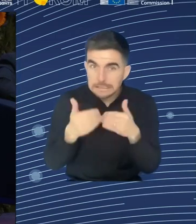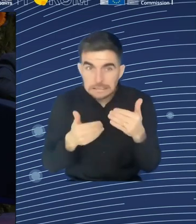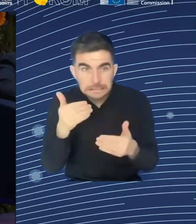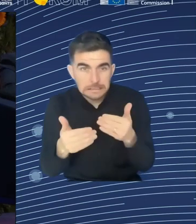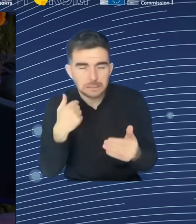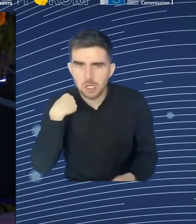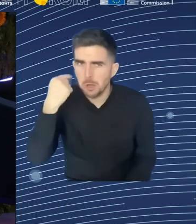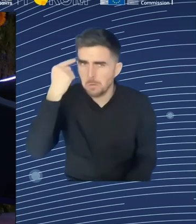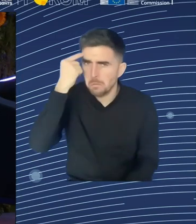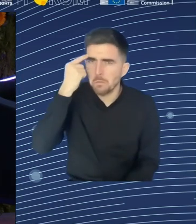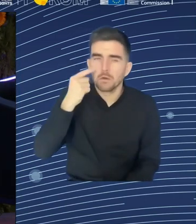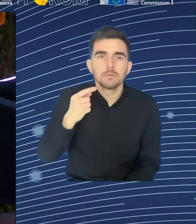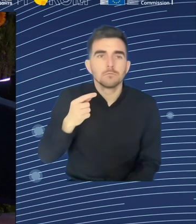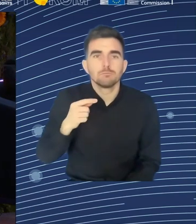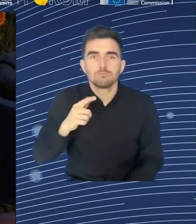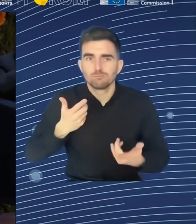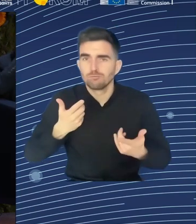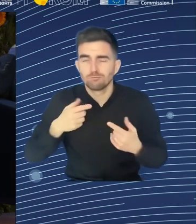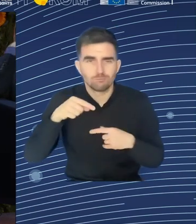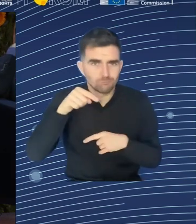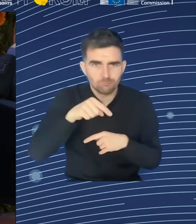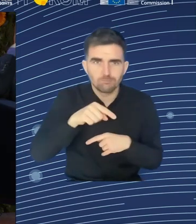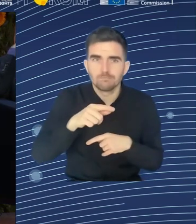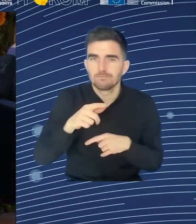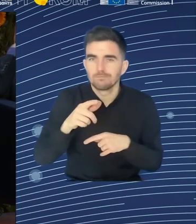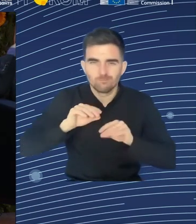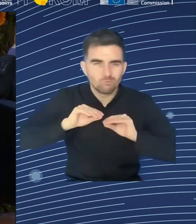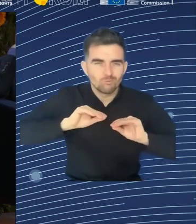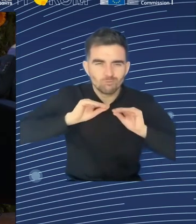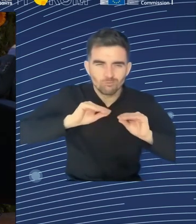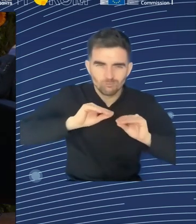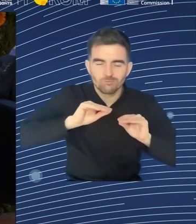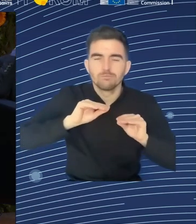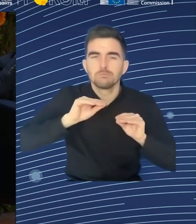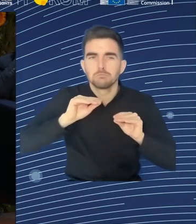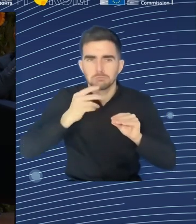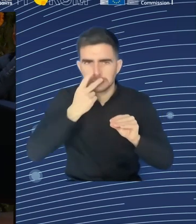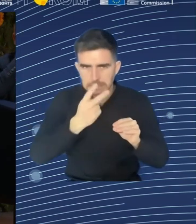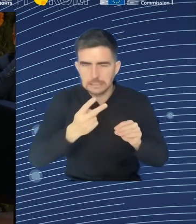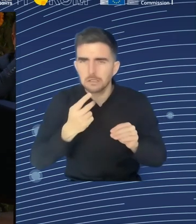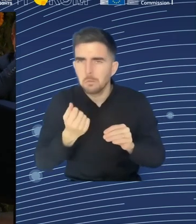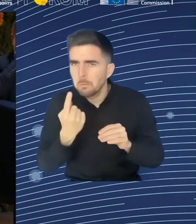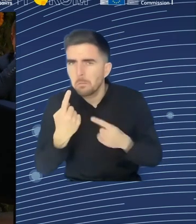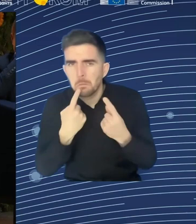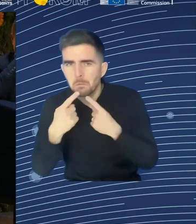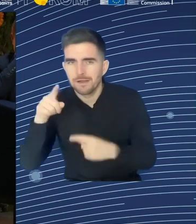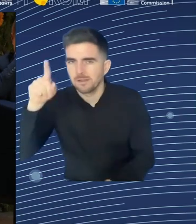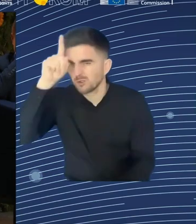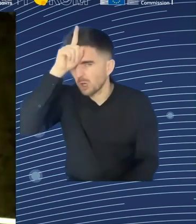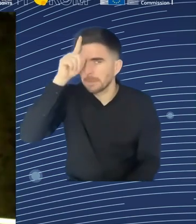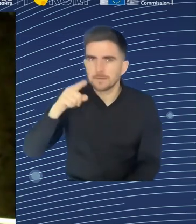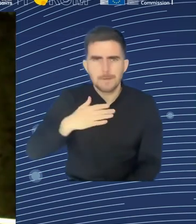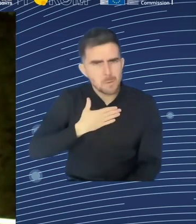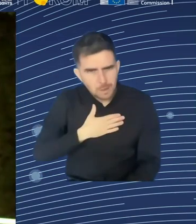women in a group, sort of culture classes, then in the street to buy a metro ticket.